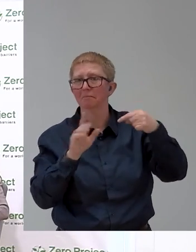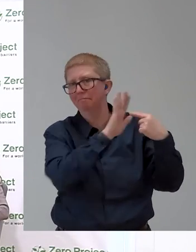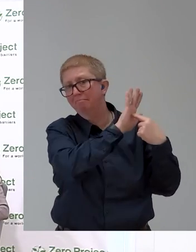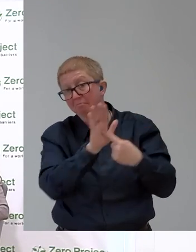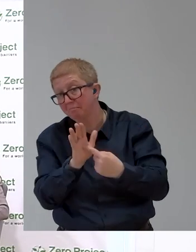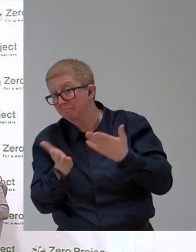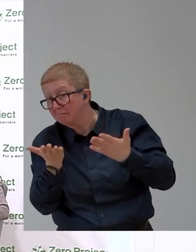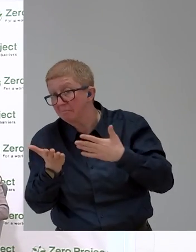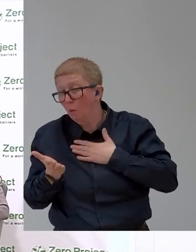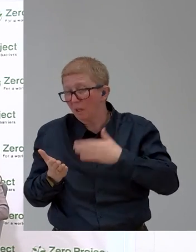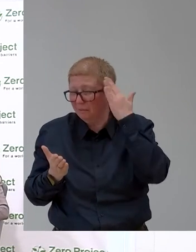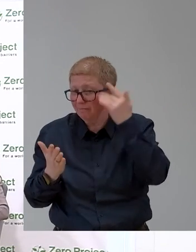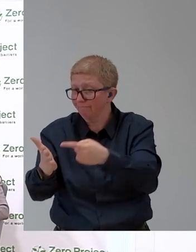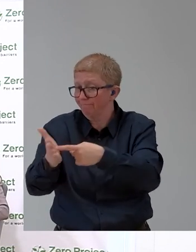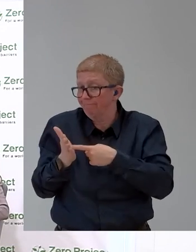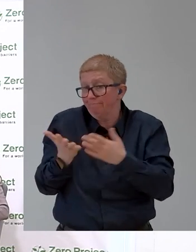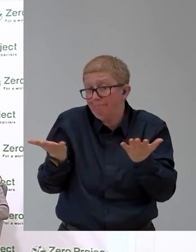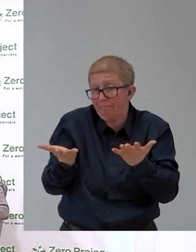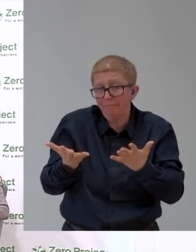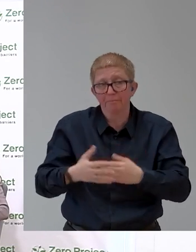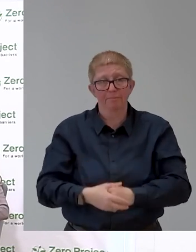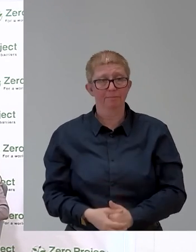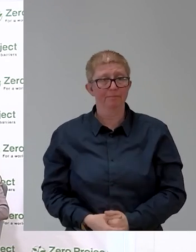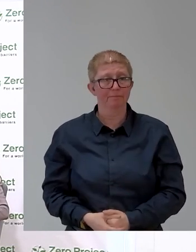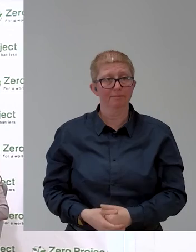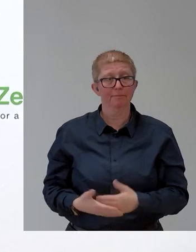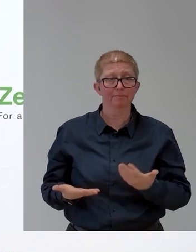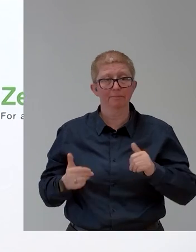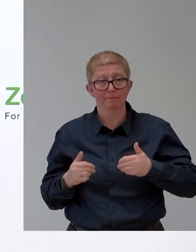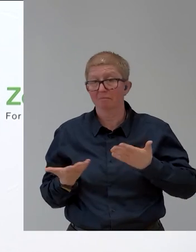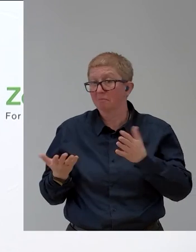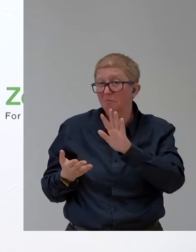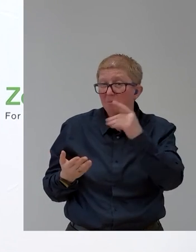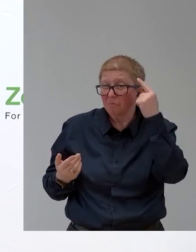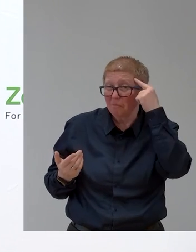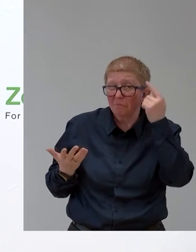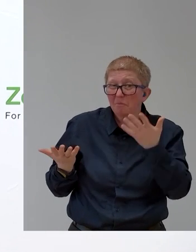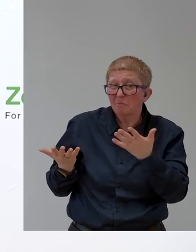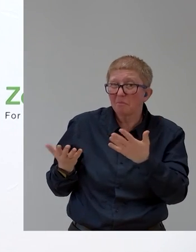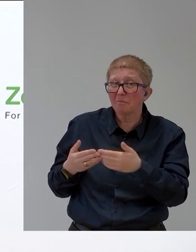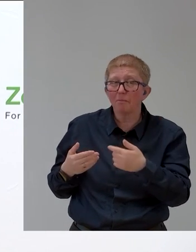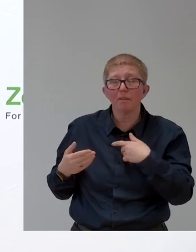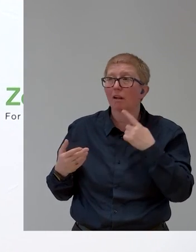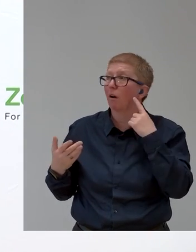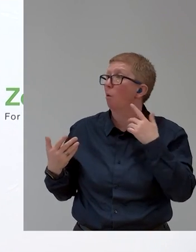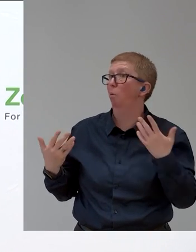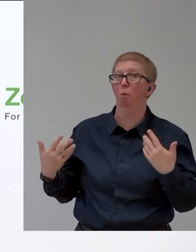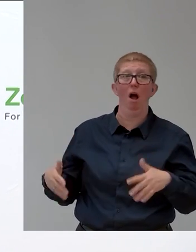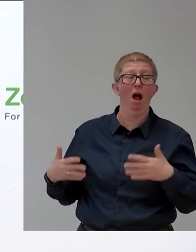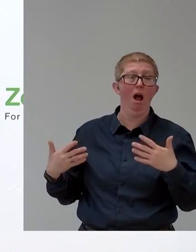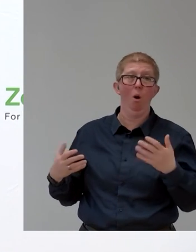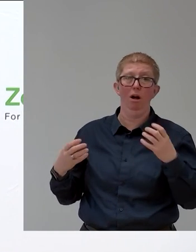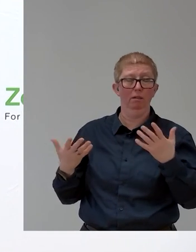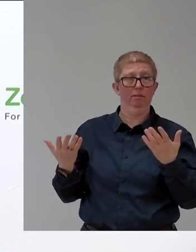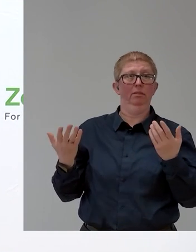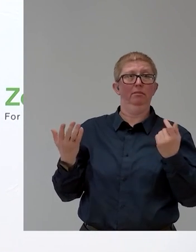Christian, please. For me, it's quite a miracle. A miracle, yeah, substitution of drugs or medication, that's a key